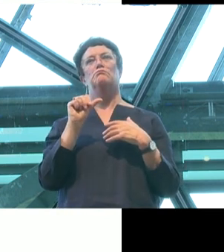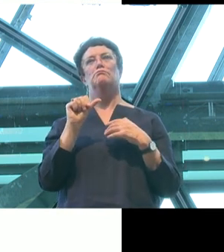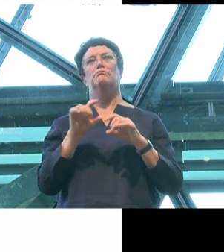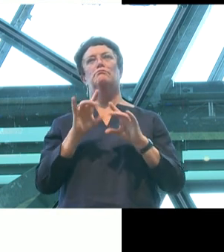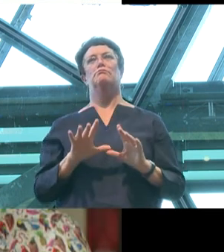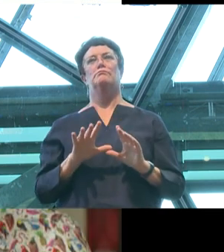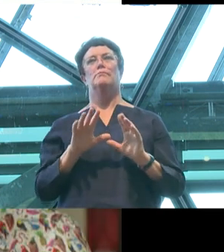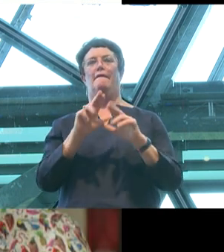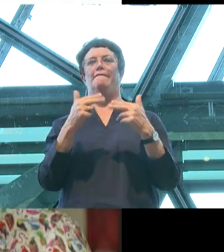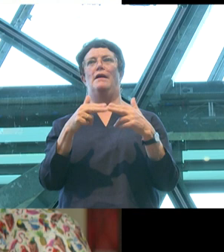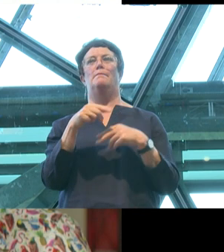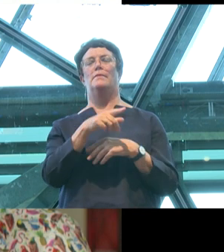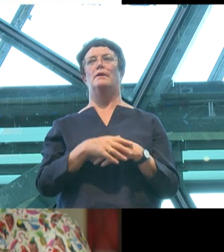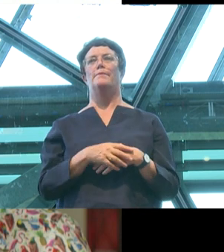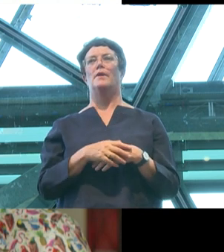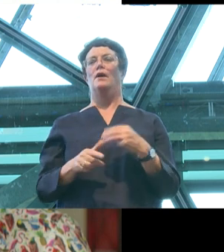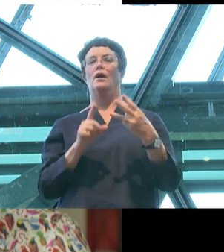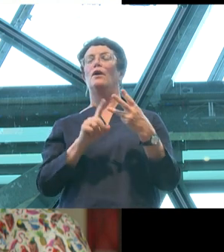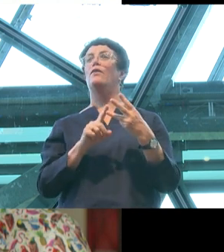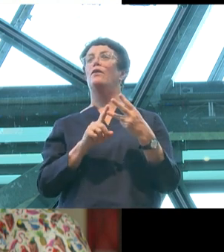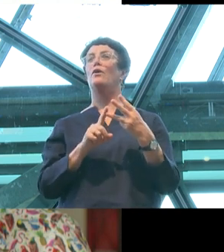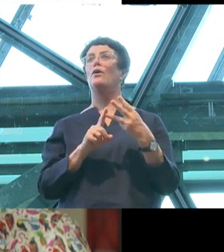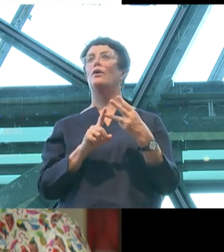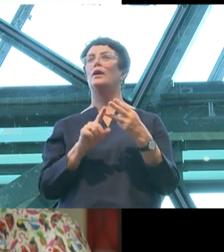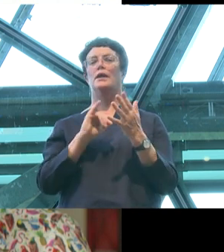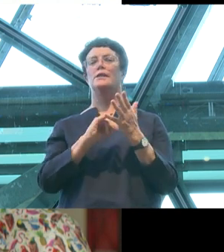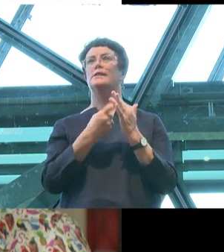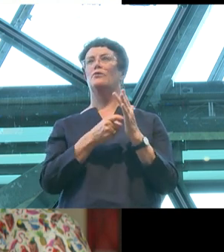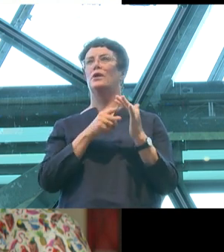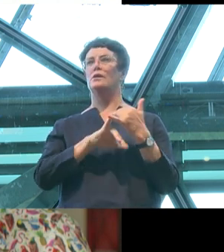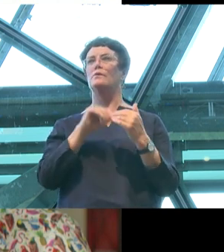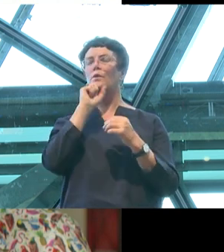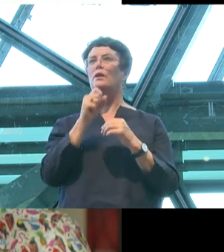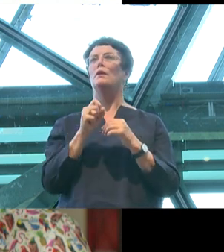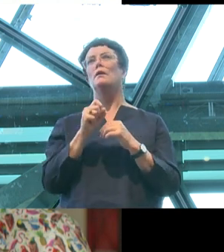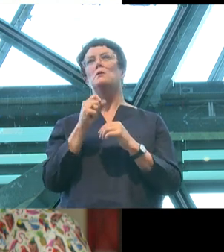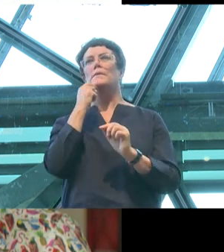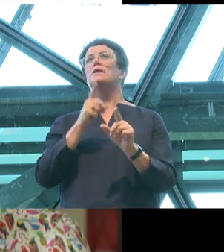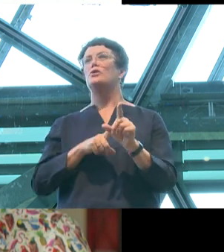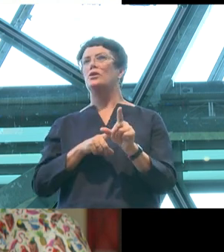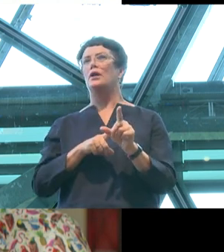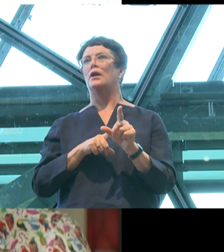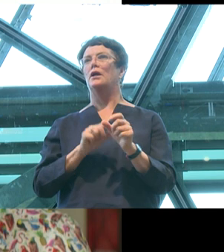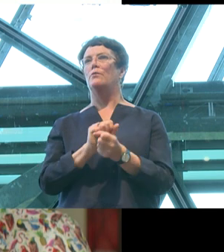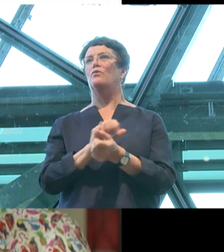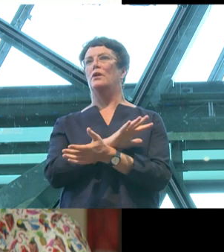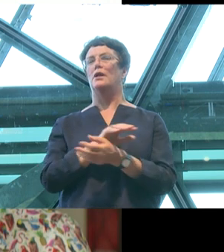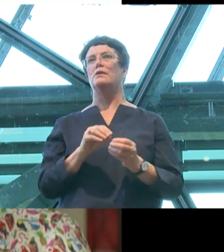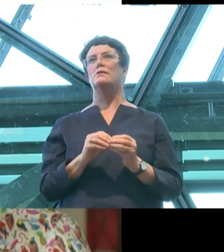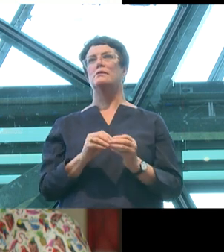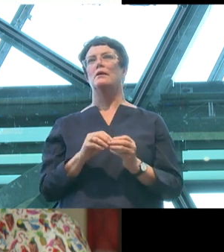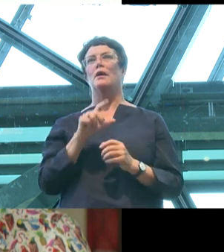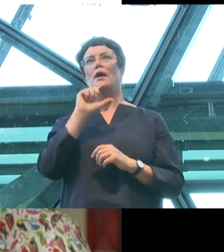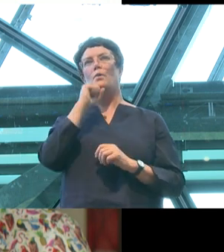With our third and final season coming out in January next year, which is very soon, we're going to make history again as